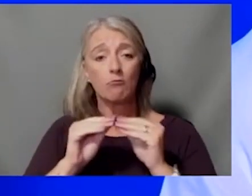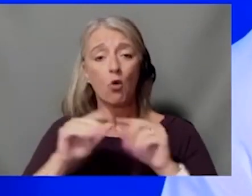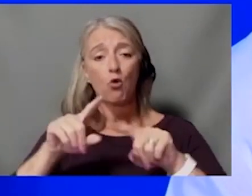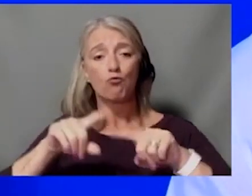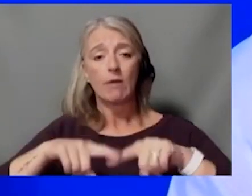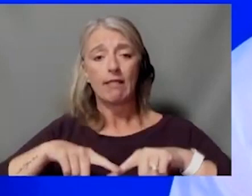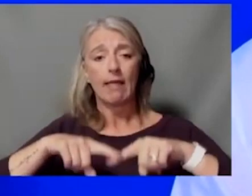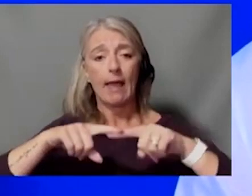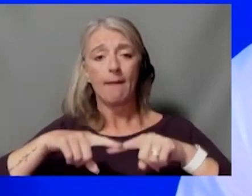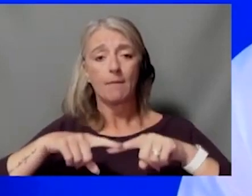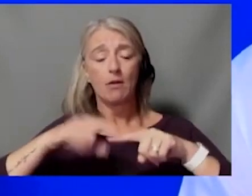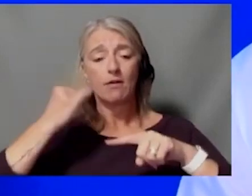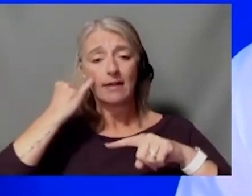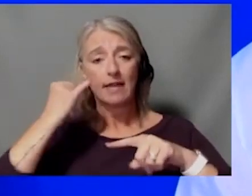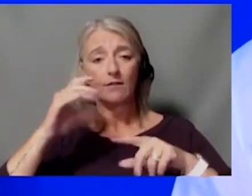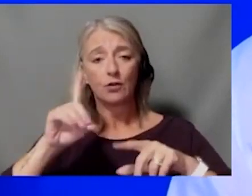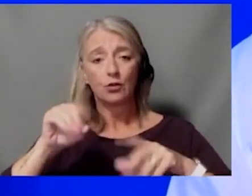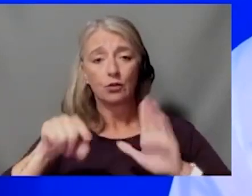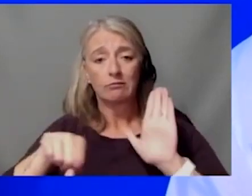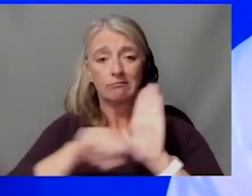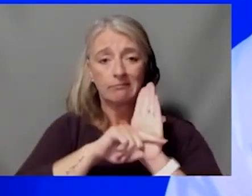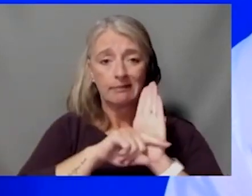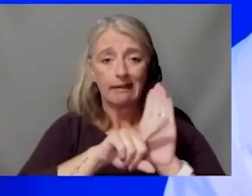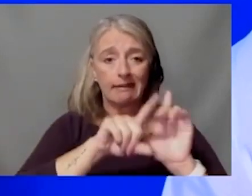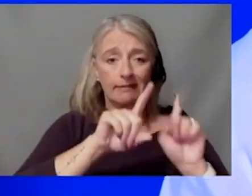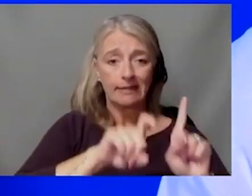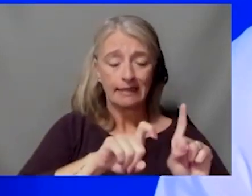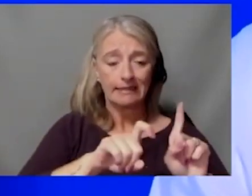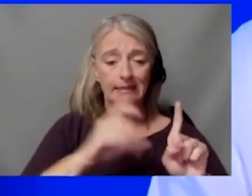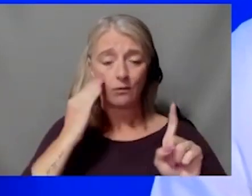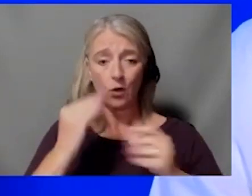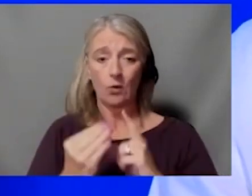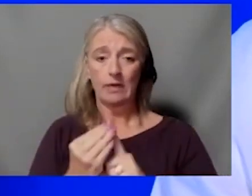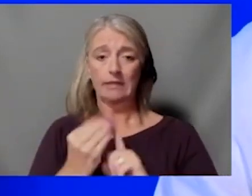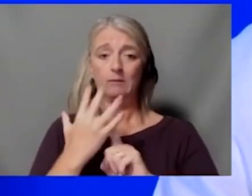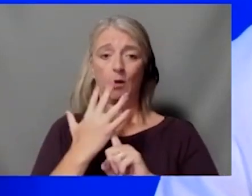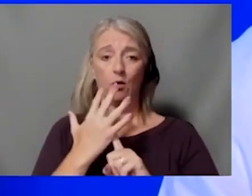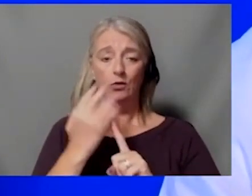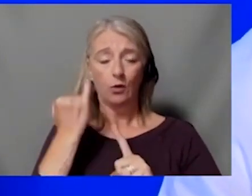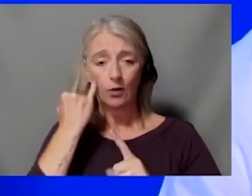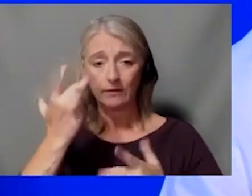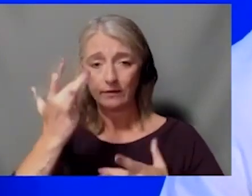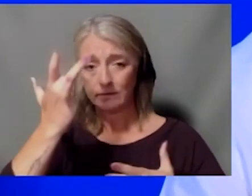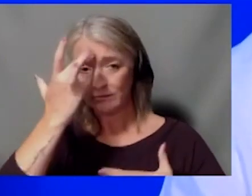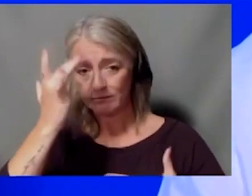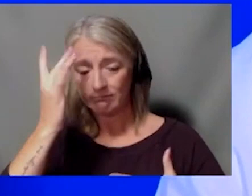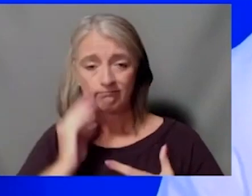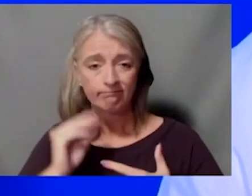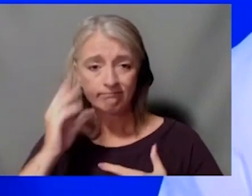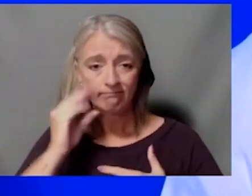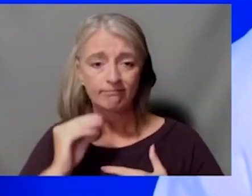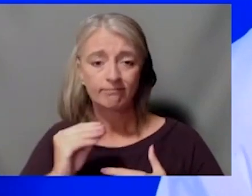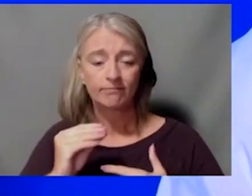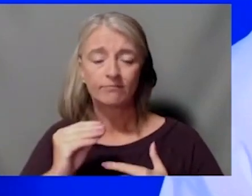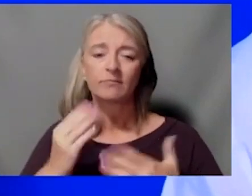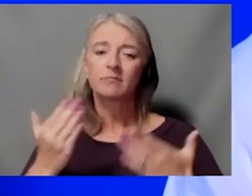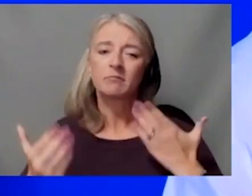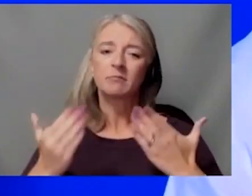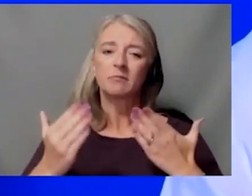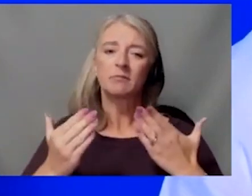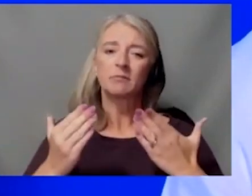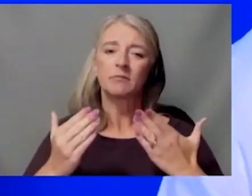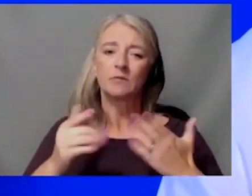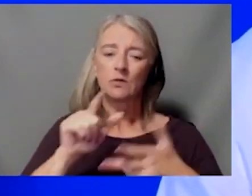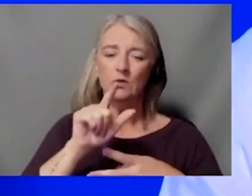negative test, if you know you've been exposed or if you're experiencing, uh, symptoms to probably test at 24, 48 hours later, um,